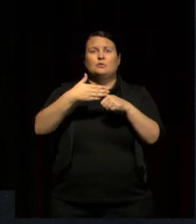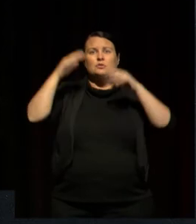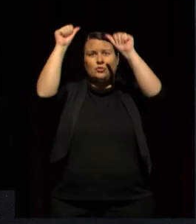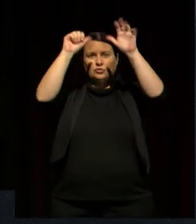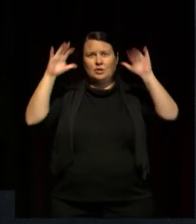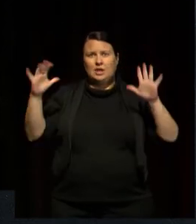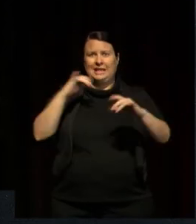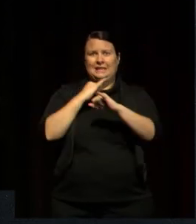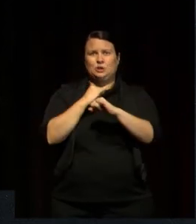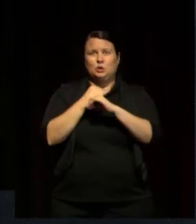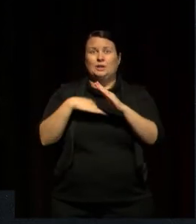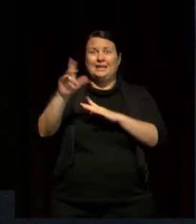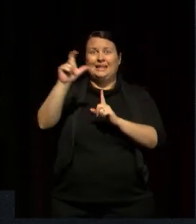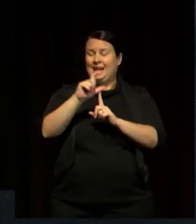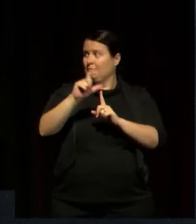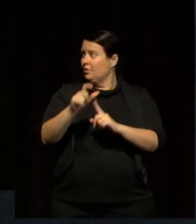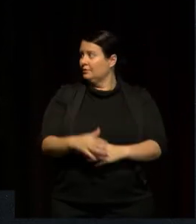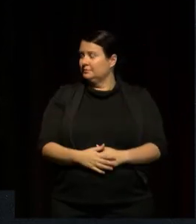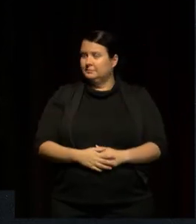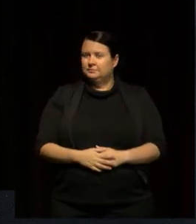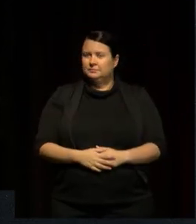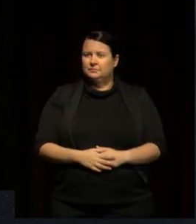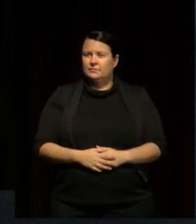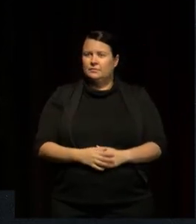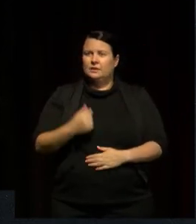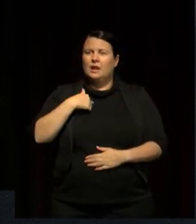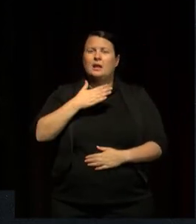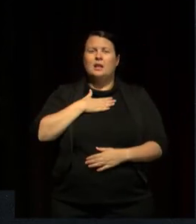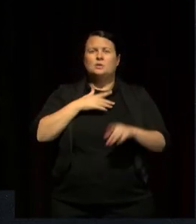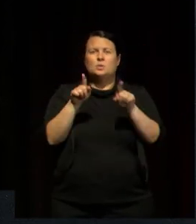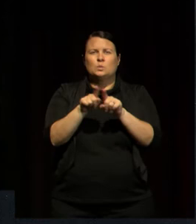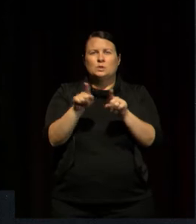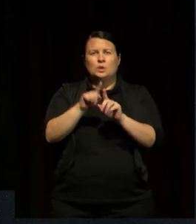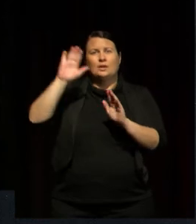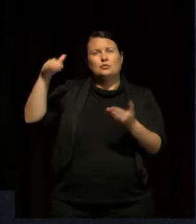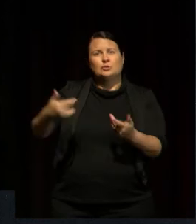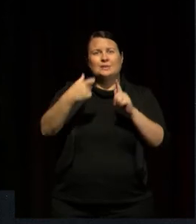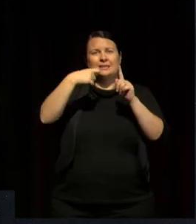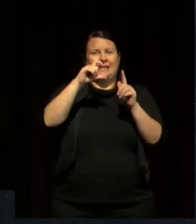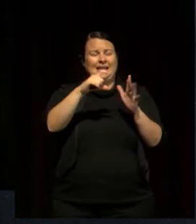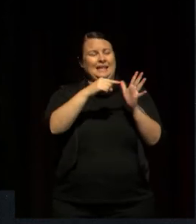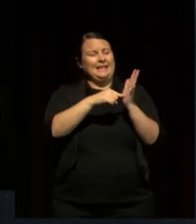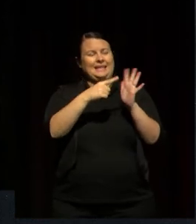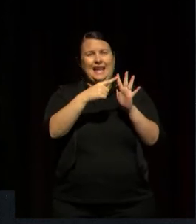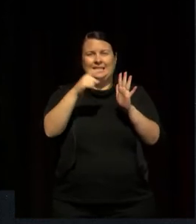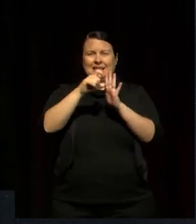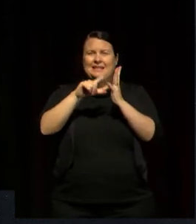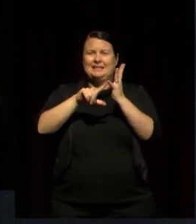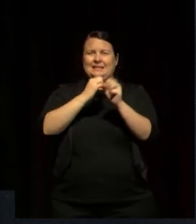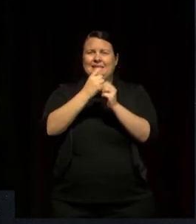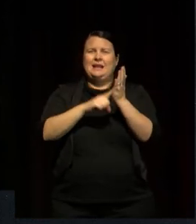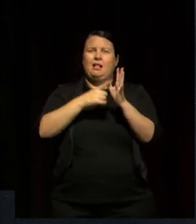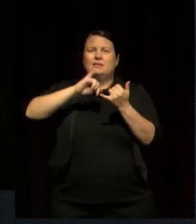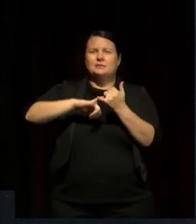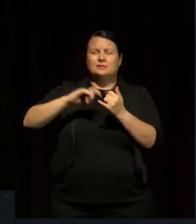Institute in Canberra. I'd like to also introduce Kate Douglas. Kate is Professor in the College